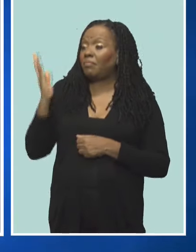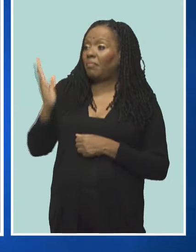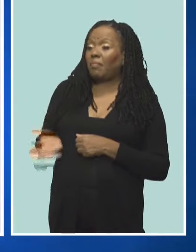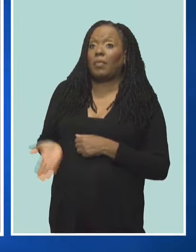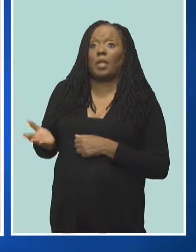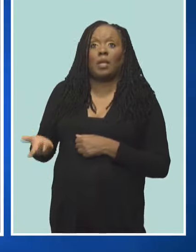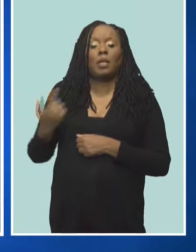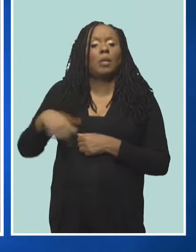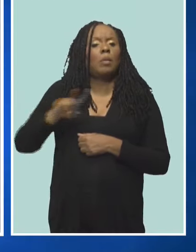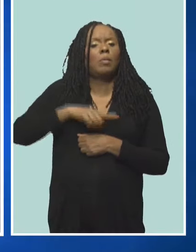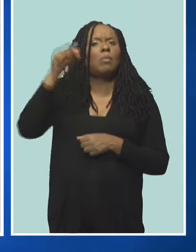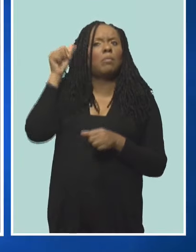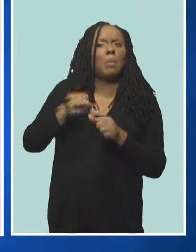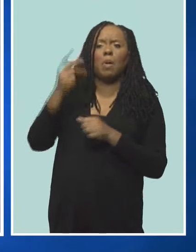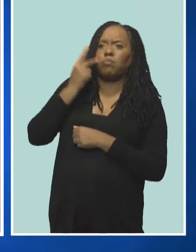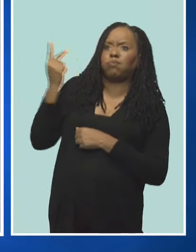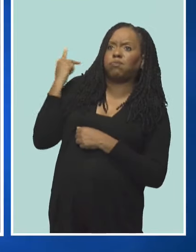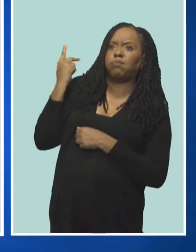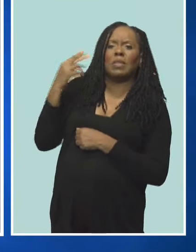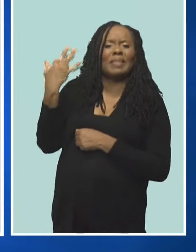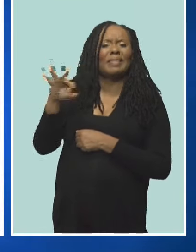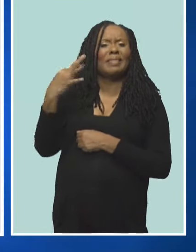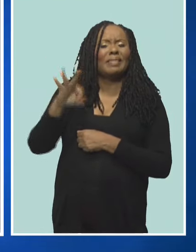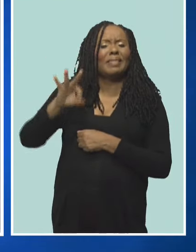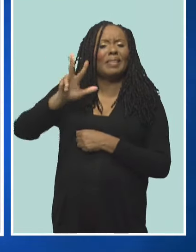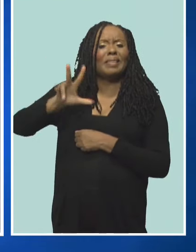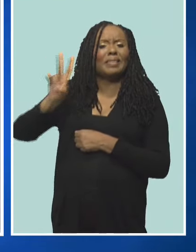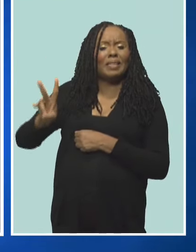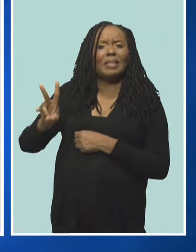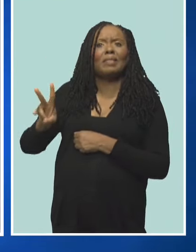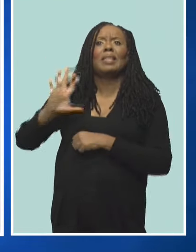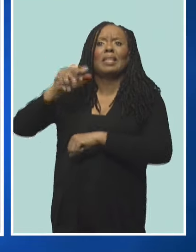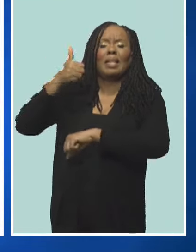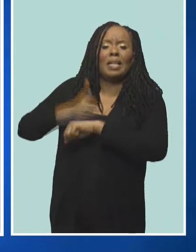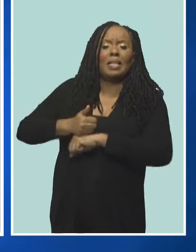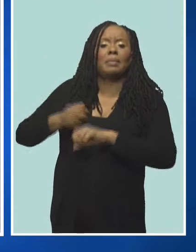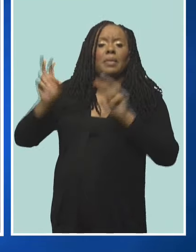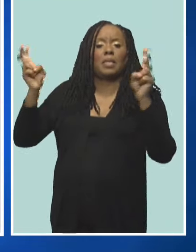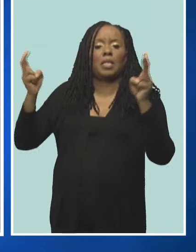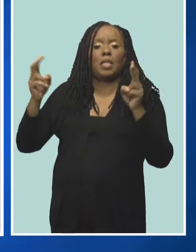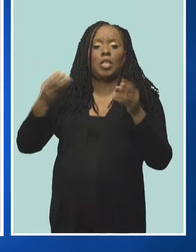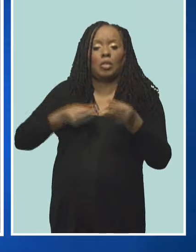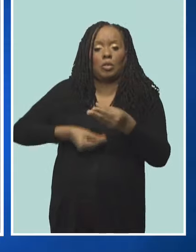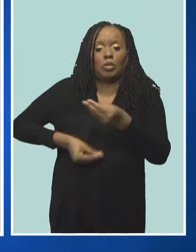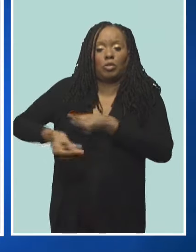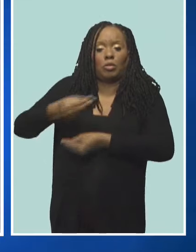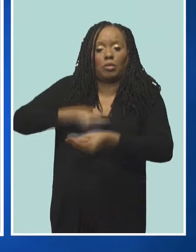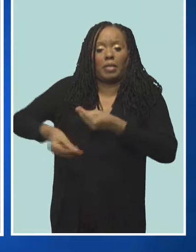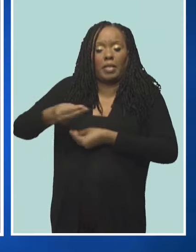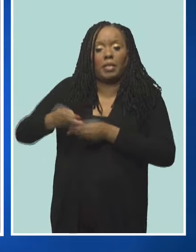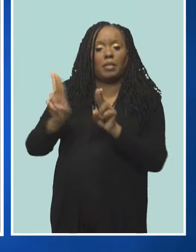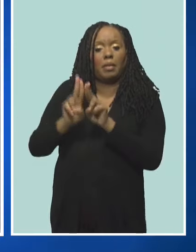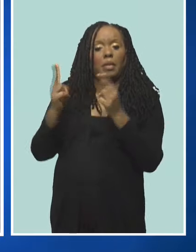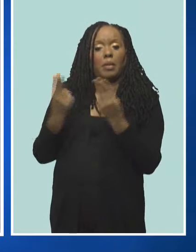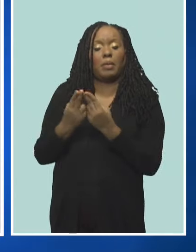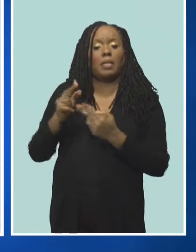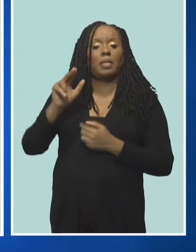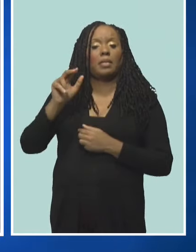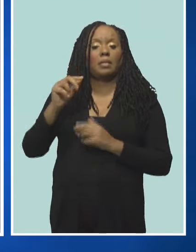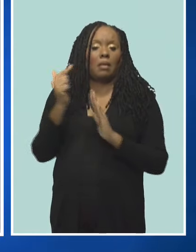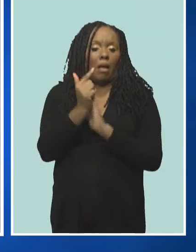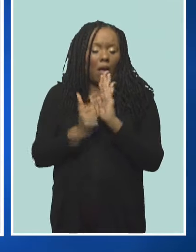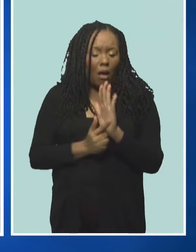of 1937 was the enactment of a trade union act in 1939 in Barbados.